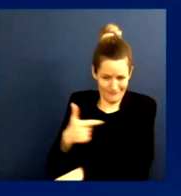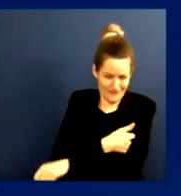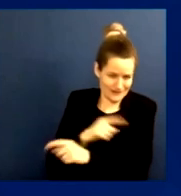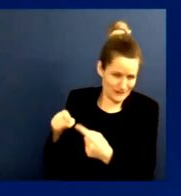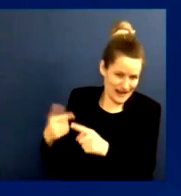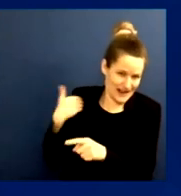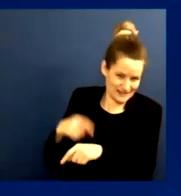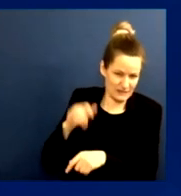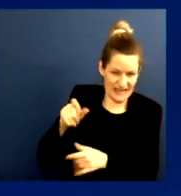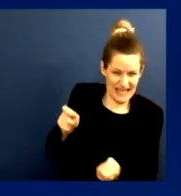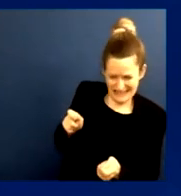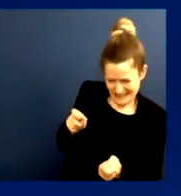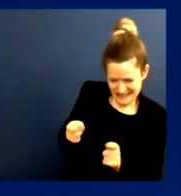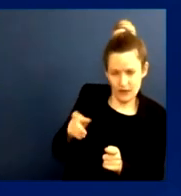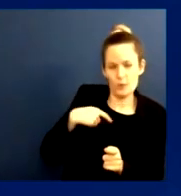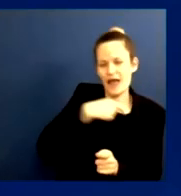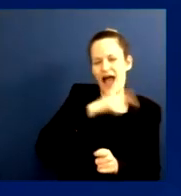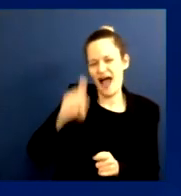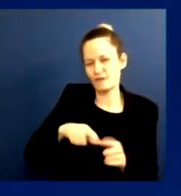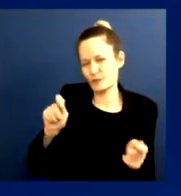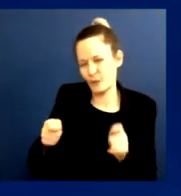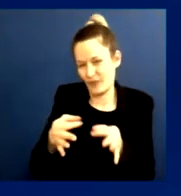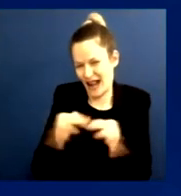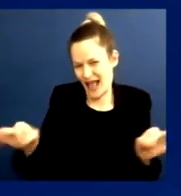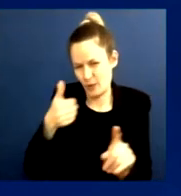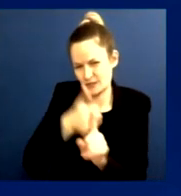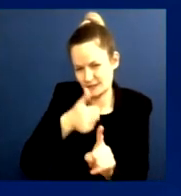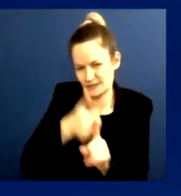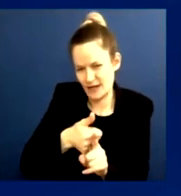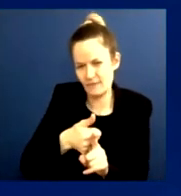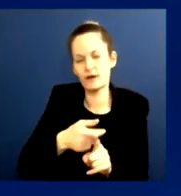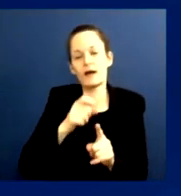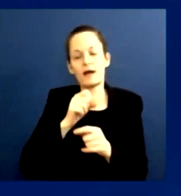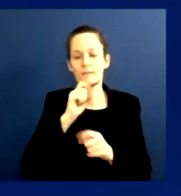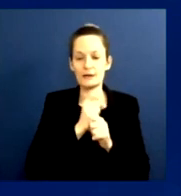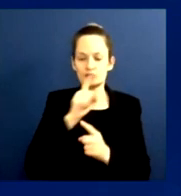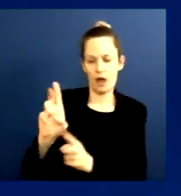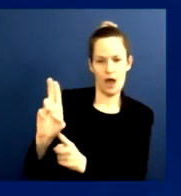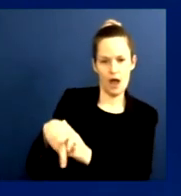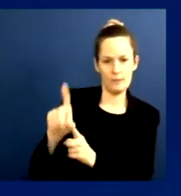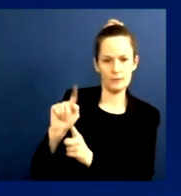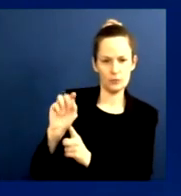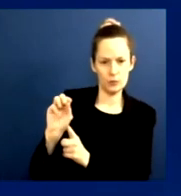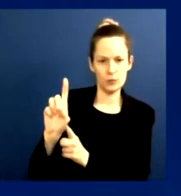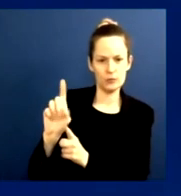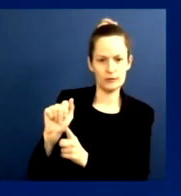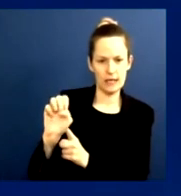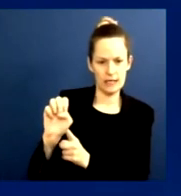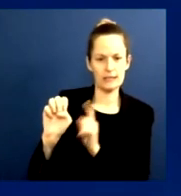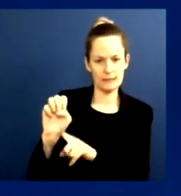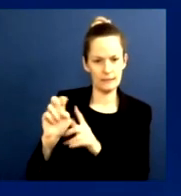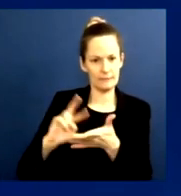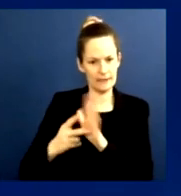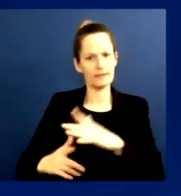people are up to date that means if you recently got your second dose you're not eligible for a booster you're up to date if you are eligible